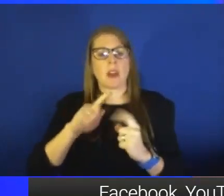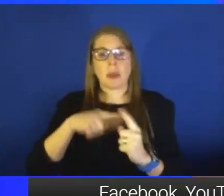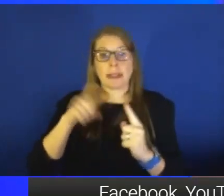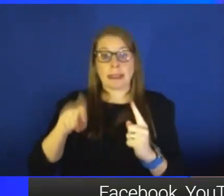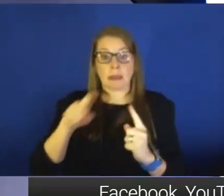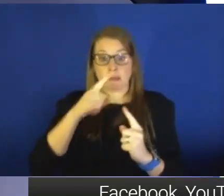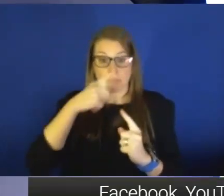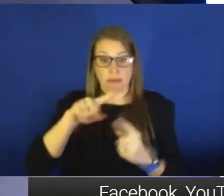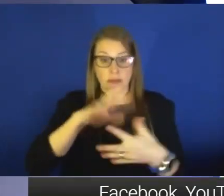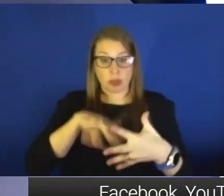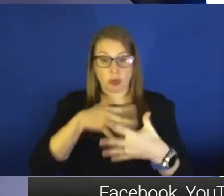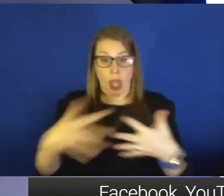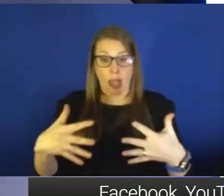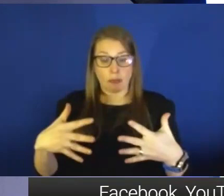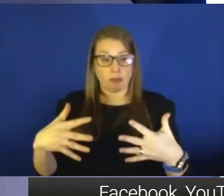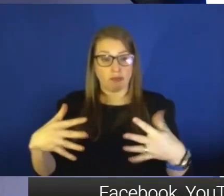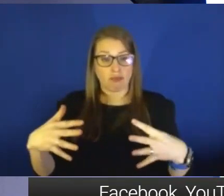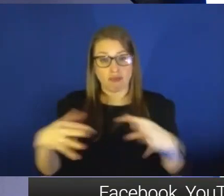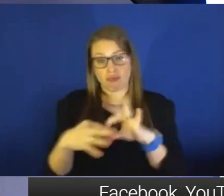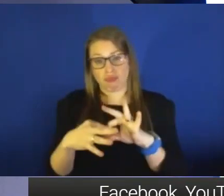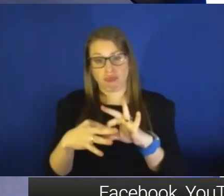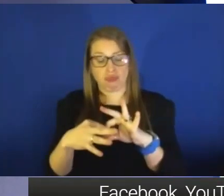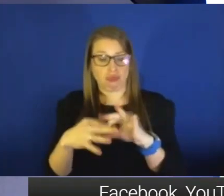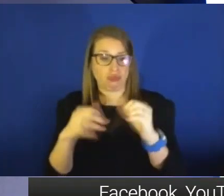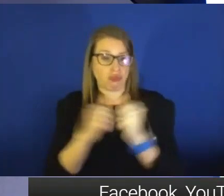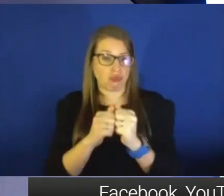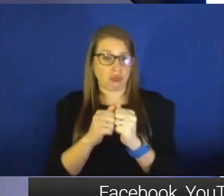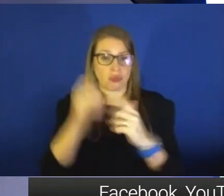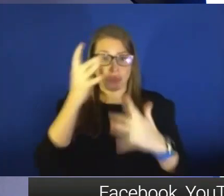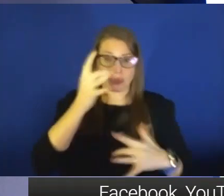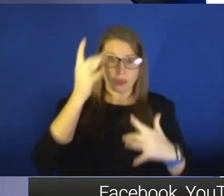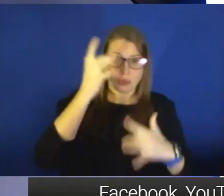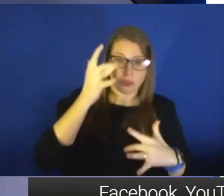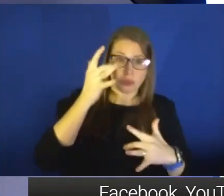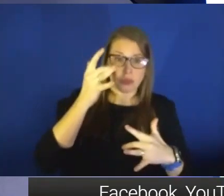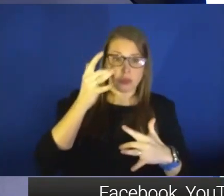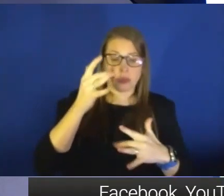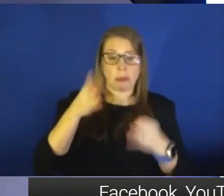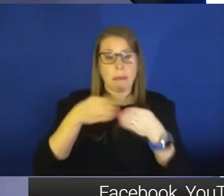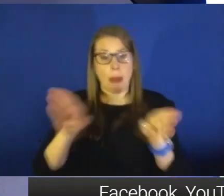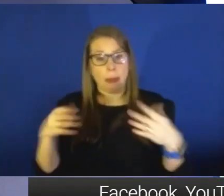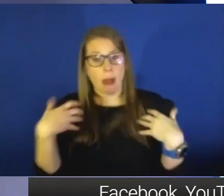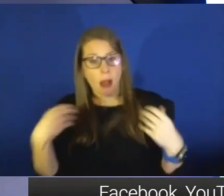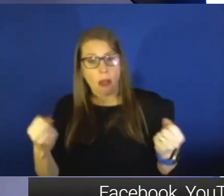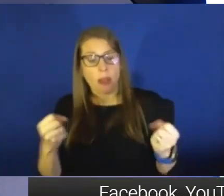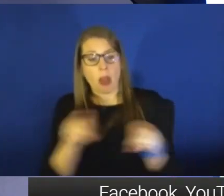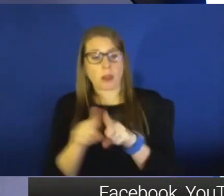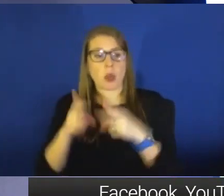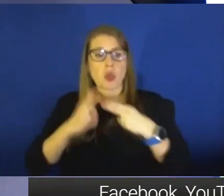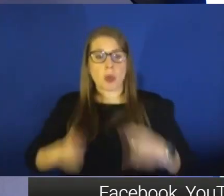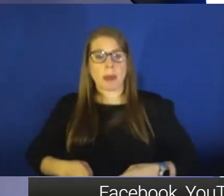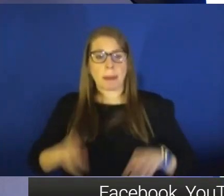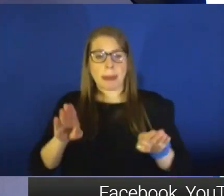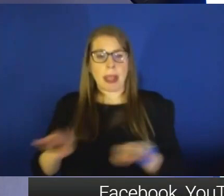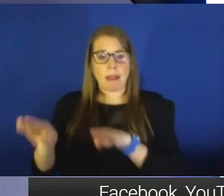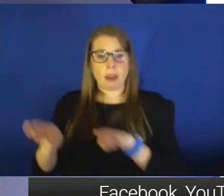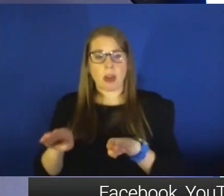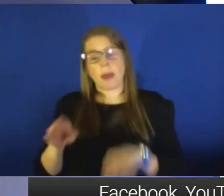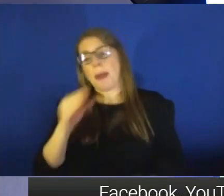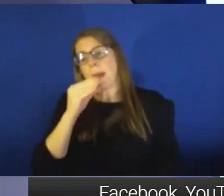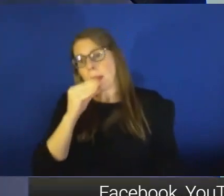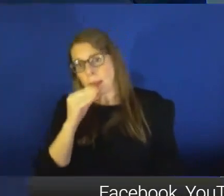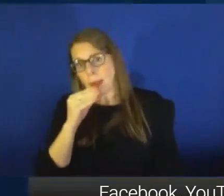that kind of intertwines, that kind of where it meets with the disease, public health, and human behavior? Because I guess we talk about breathalyzers at